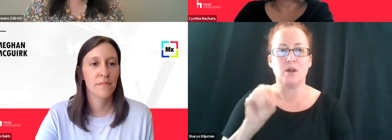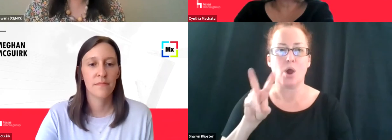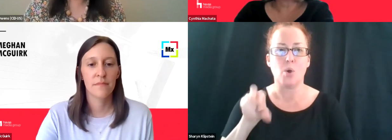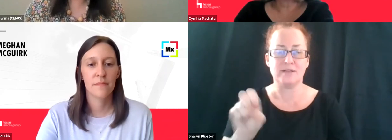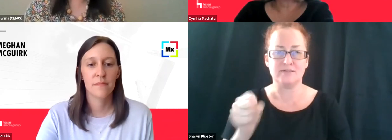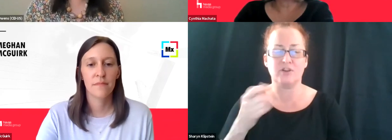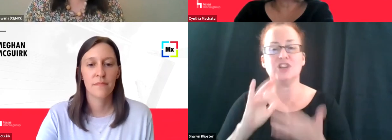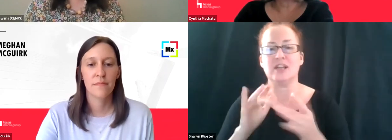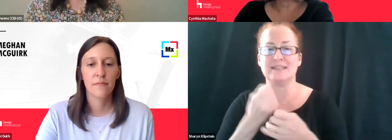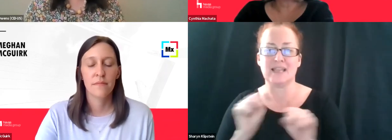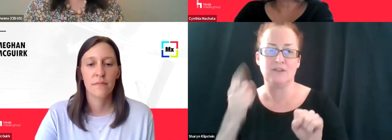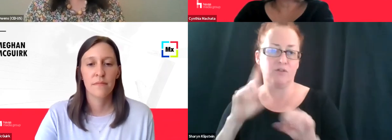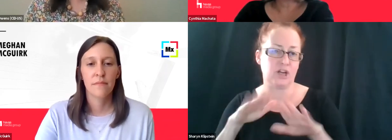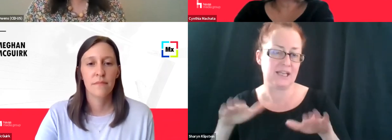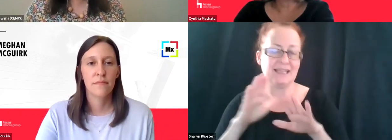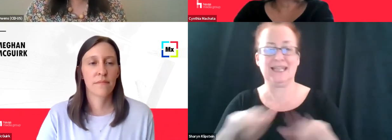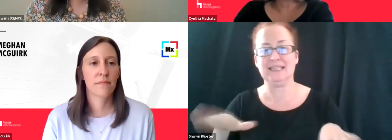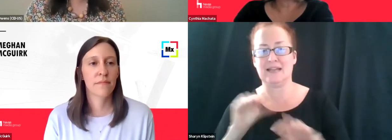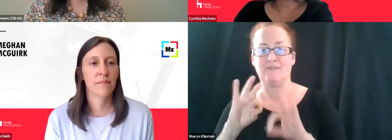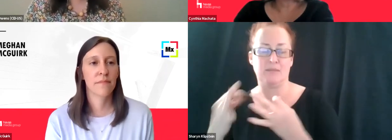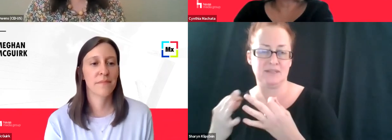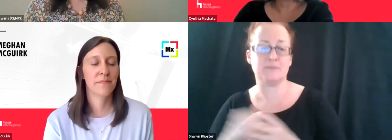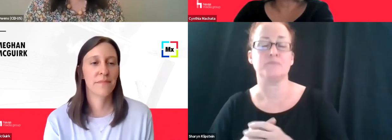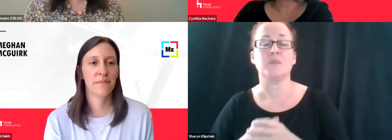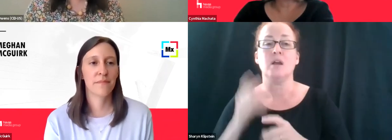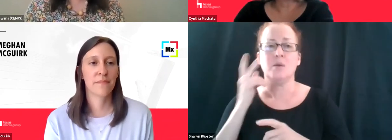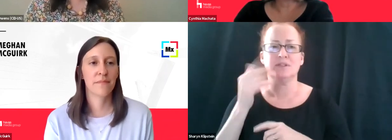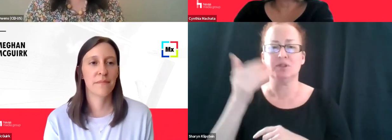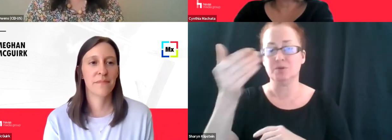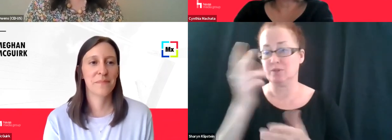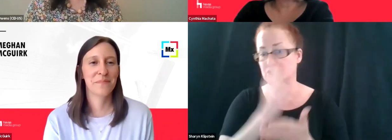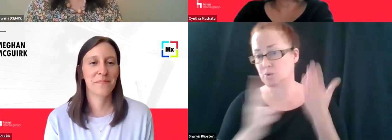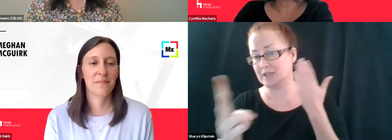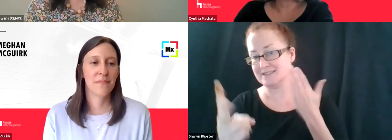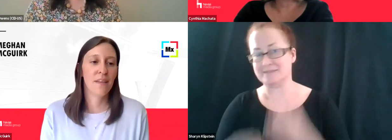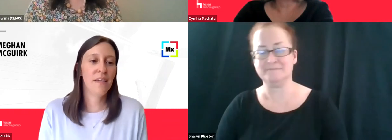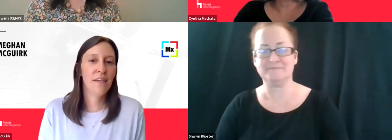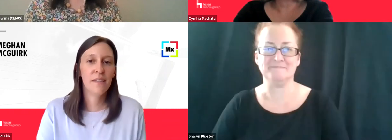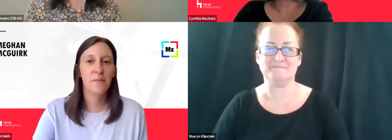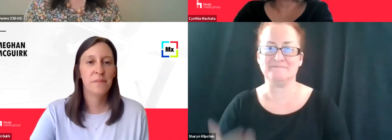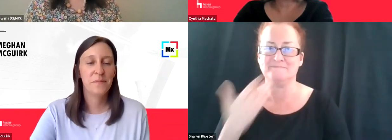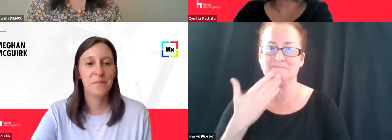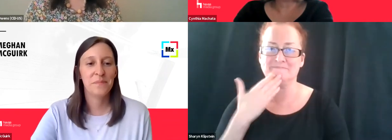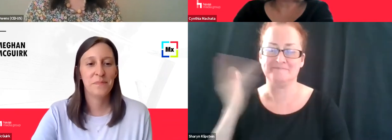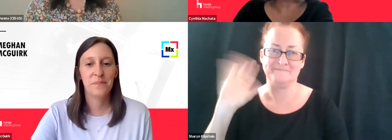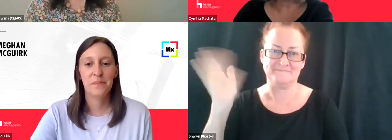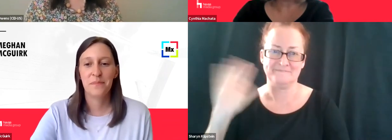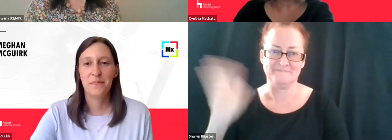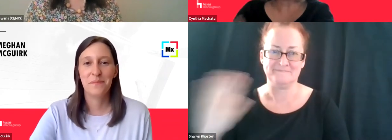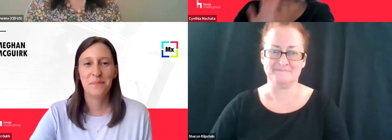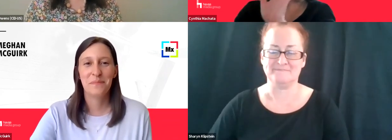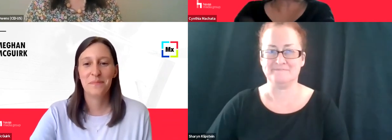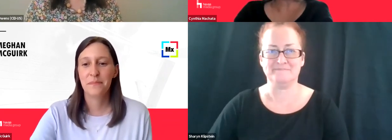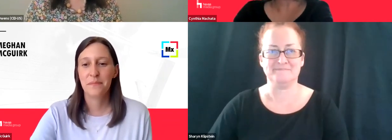and families program, and we will see you in two weeks. Thank you. Thank Thank you.